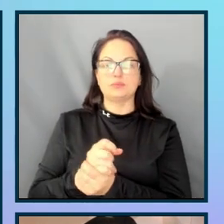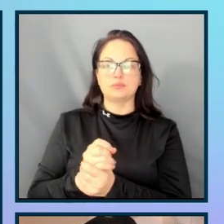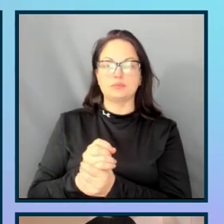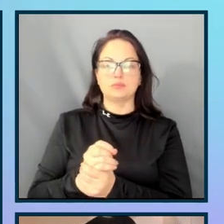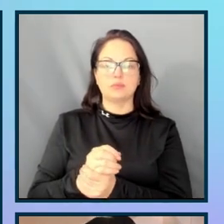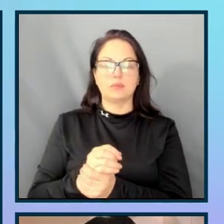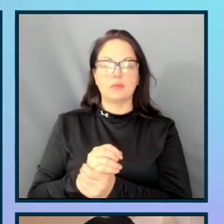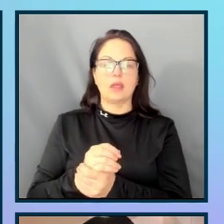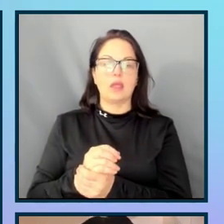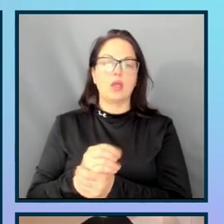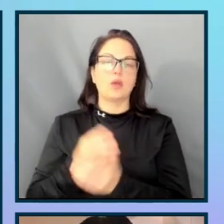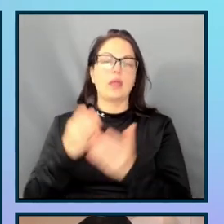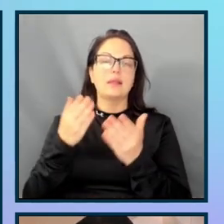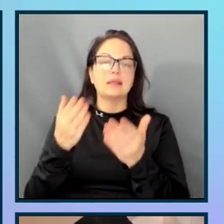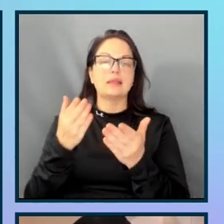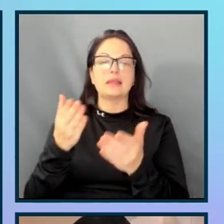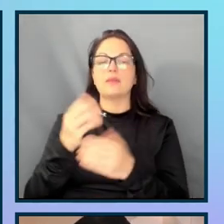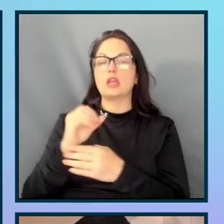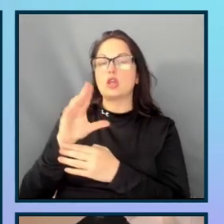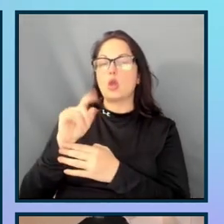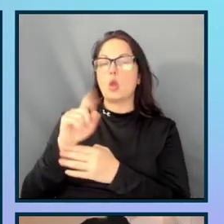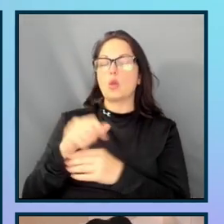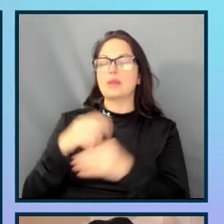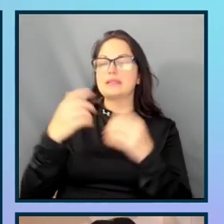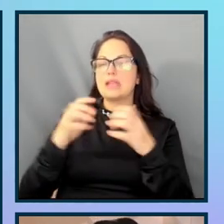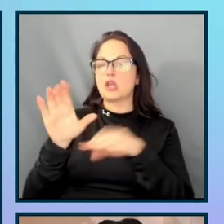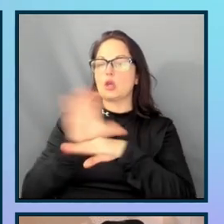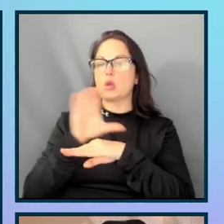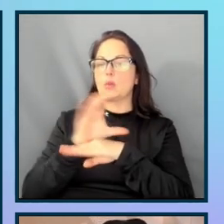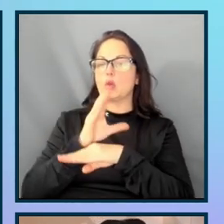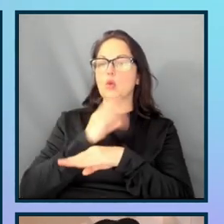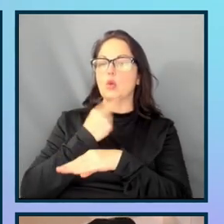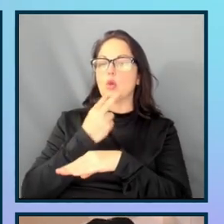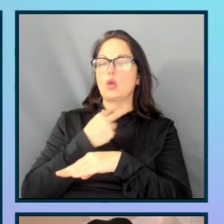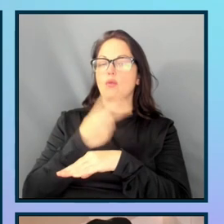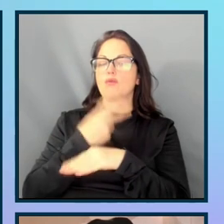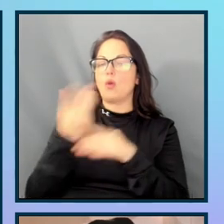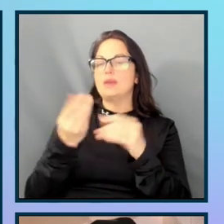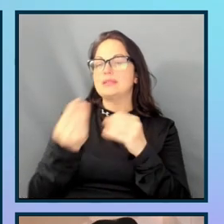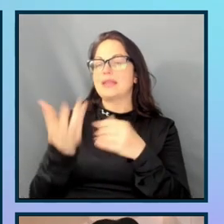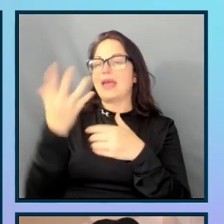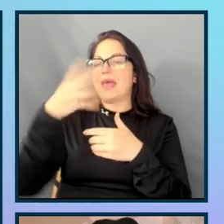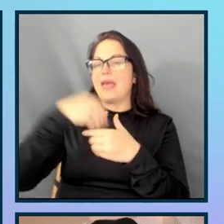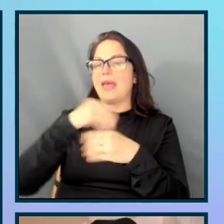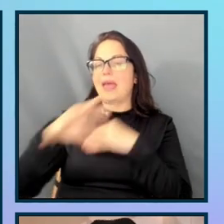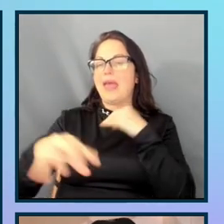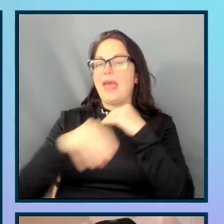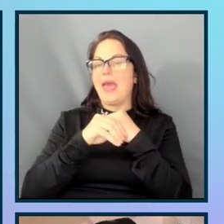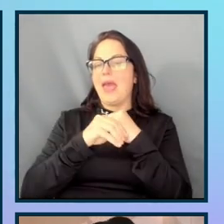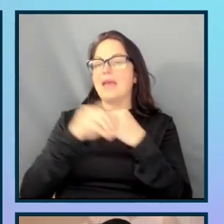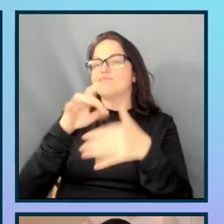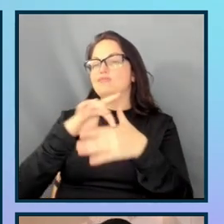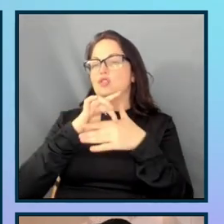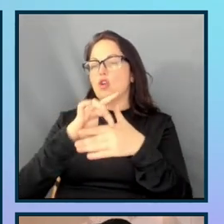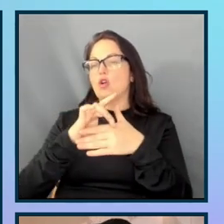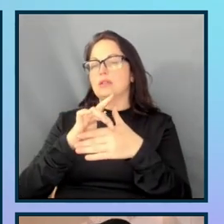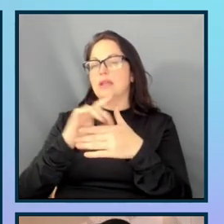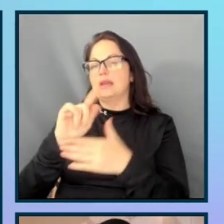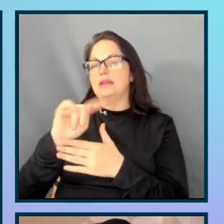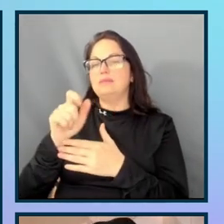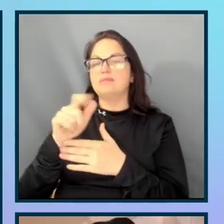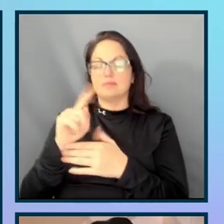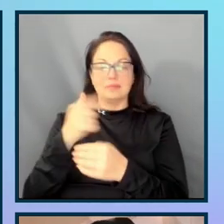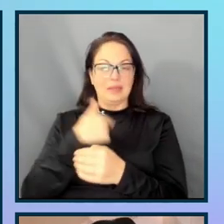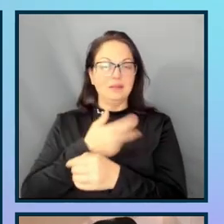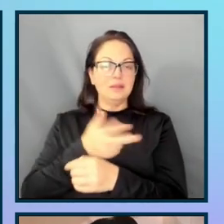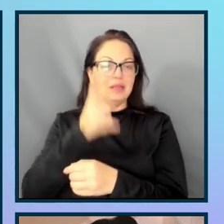I re-enter that input field, I hear that the content is Maria, and I hear that the label is